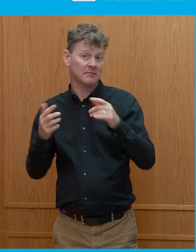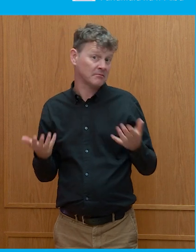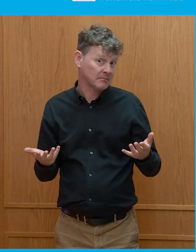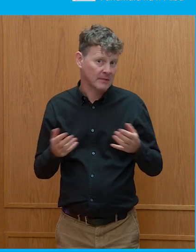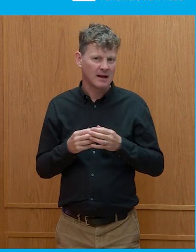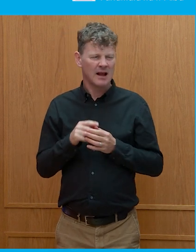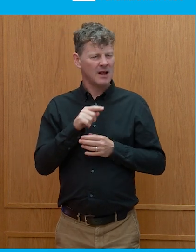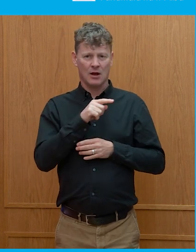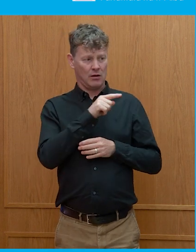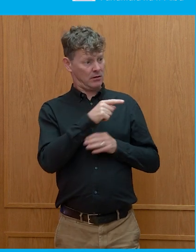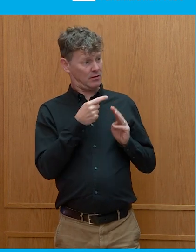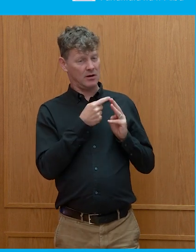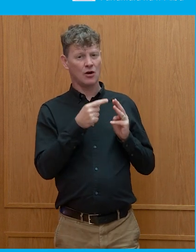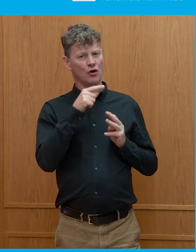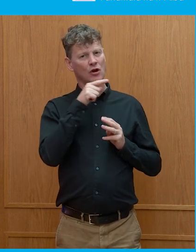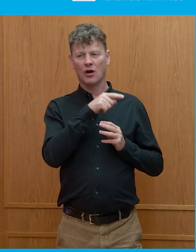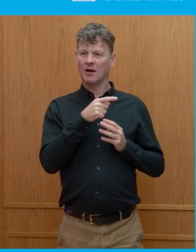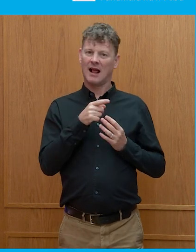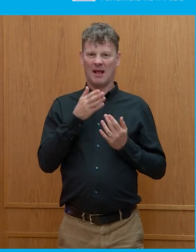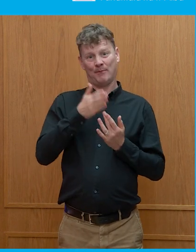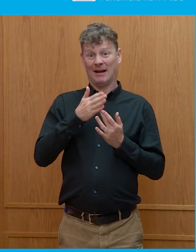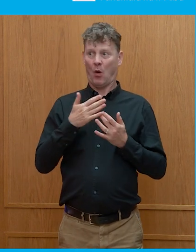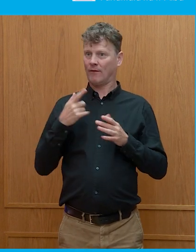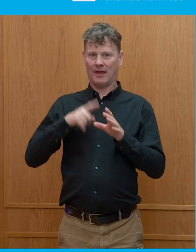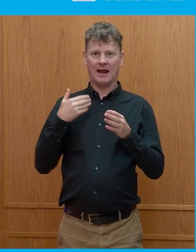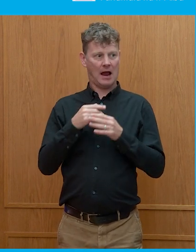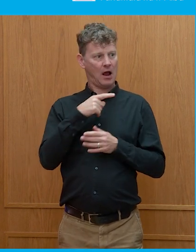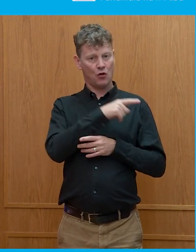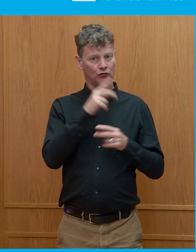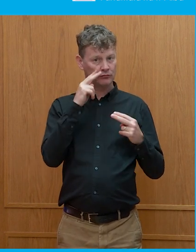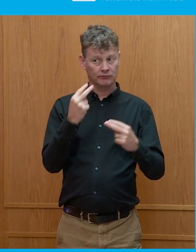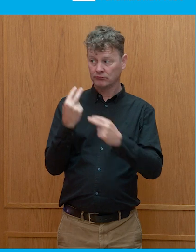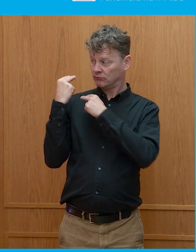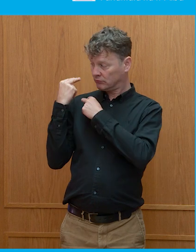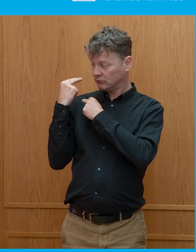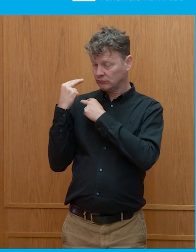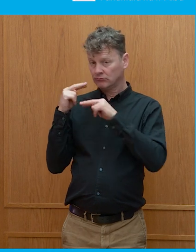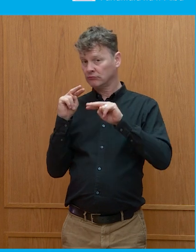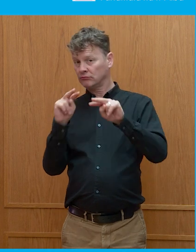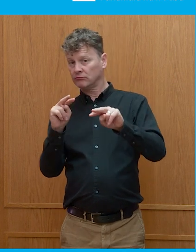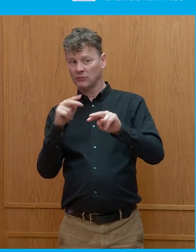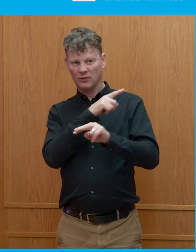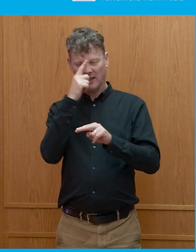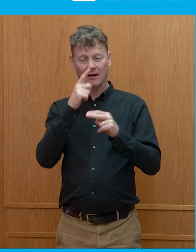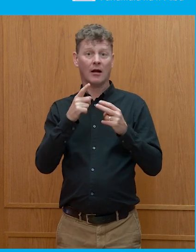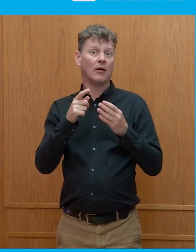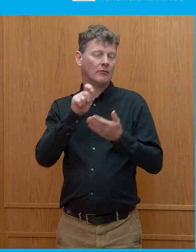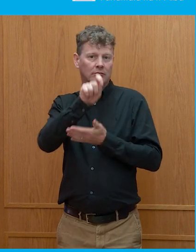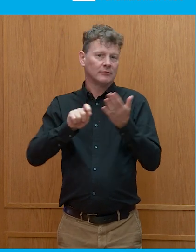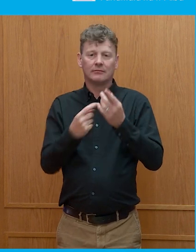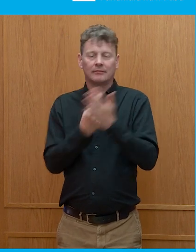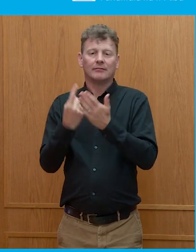your mid-year check on how, in fact, the whole explosion of democracy